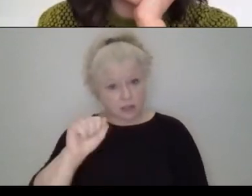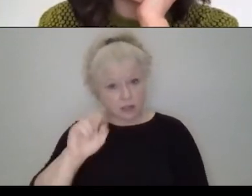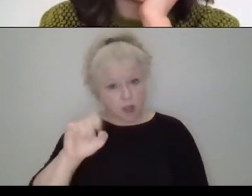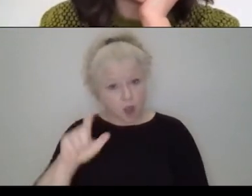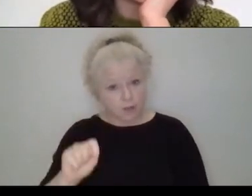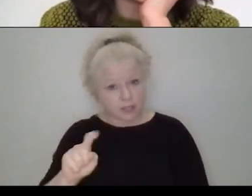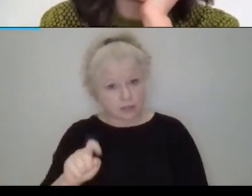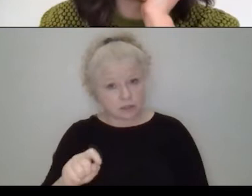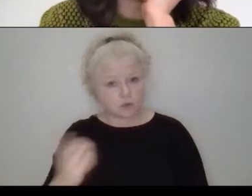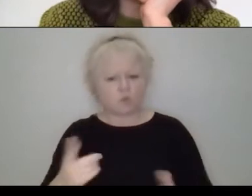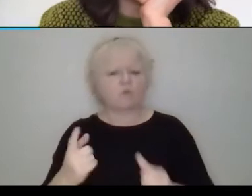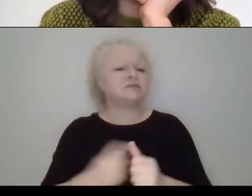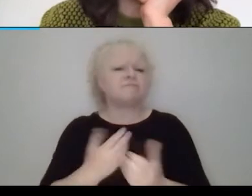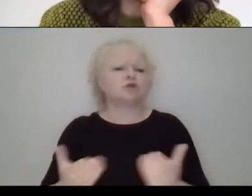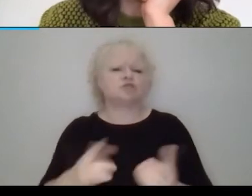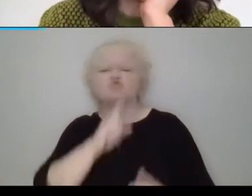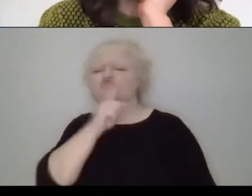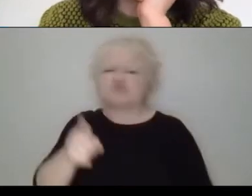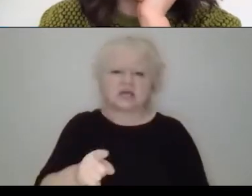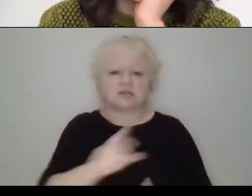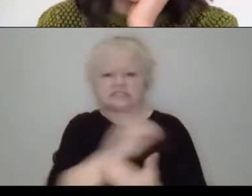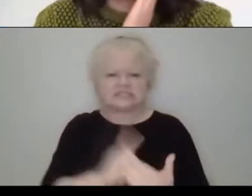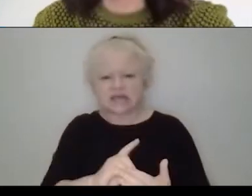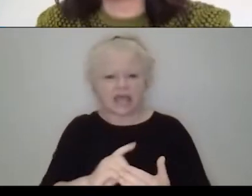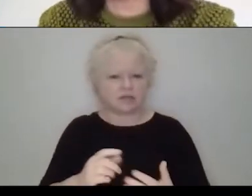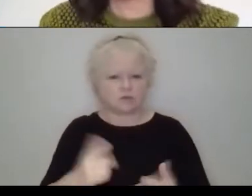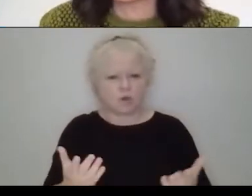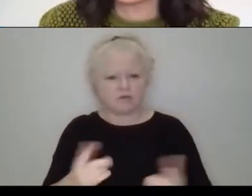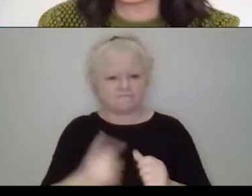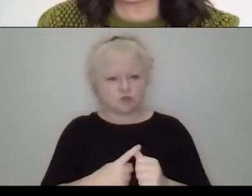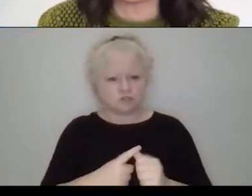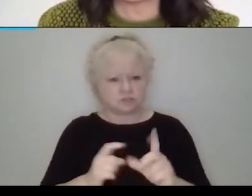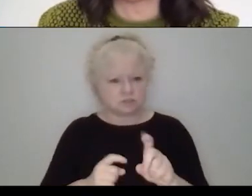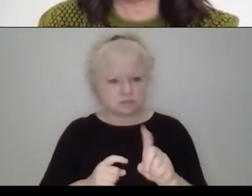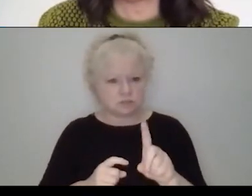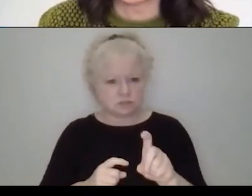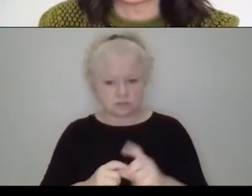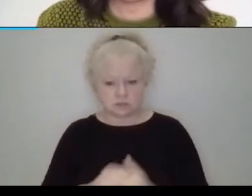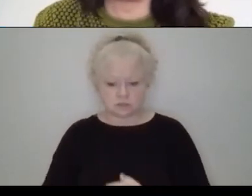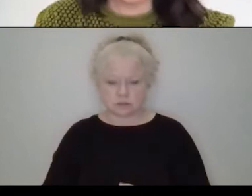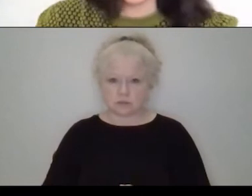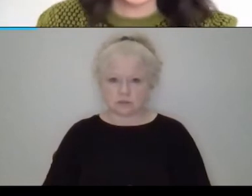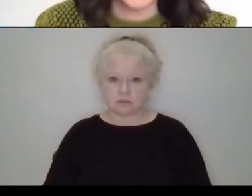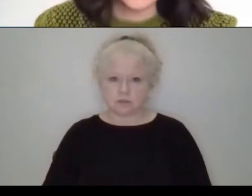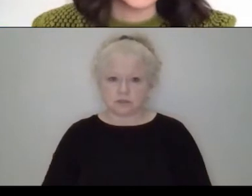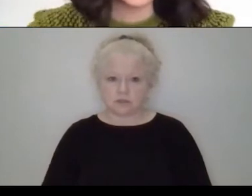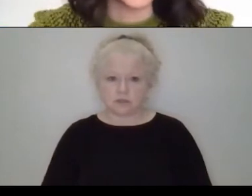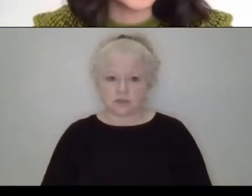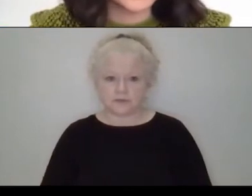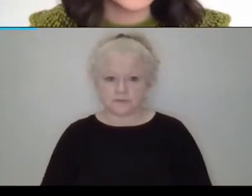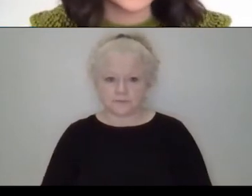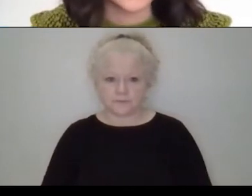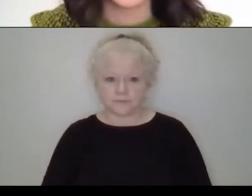or like what, what was the first actualization? Well, actually, uh, as a bidu, I